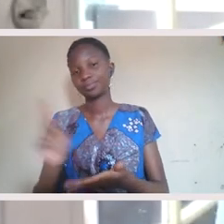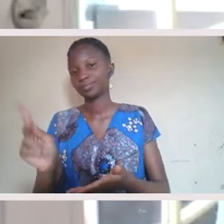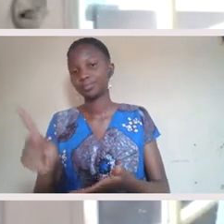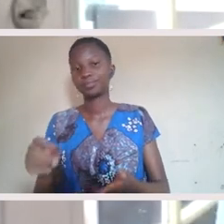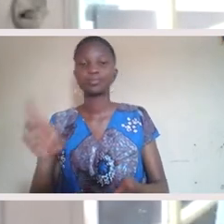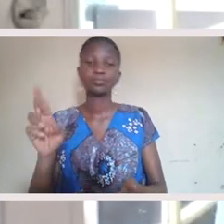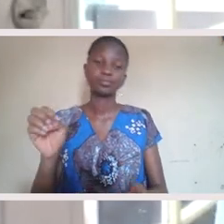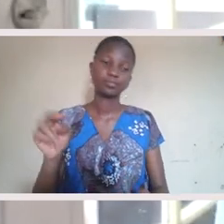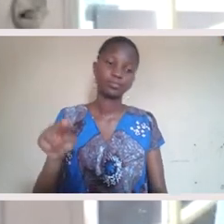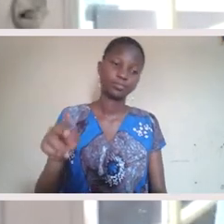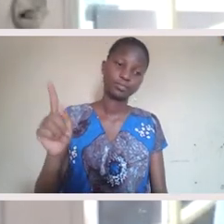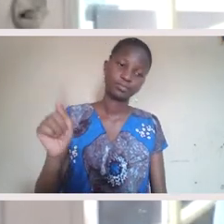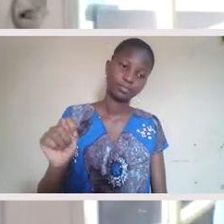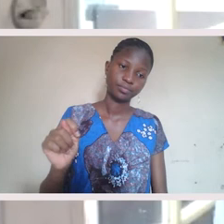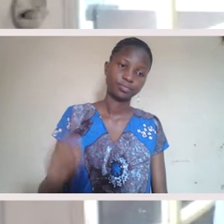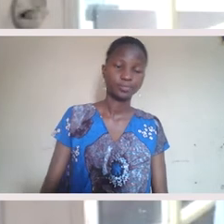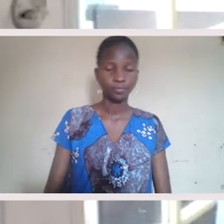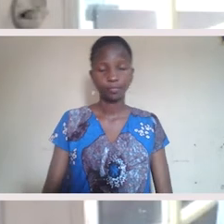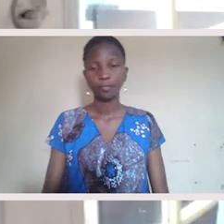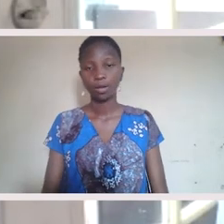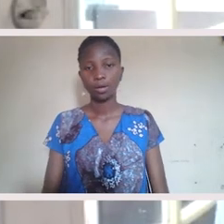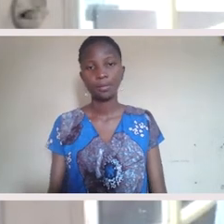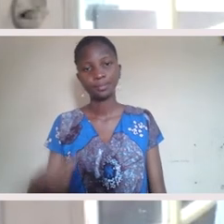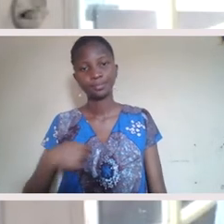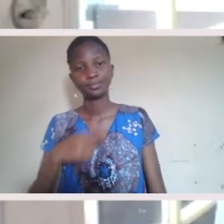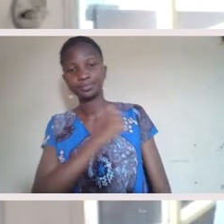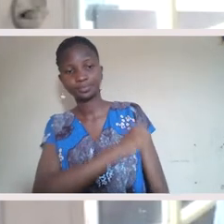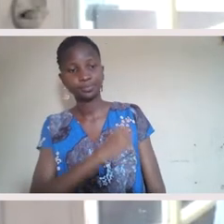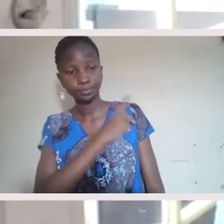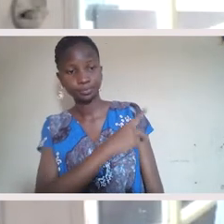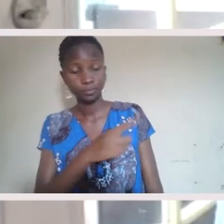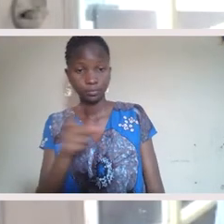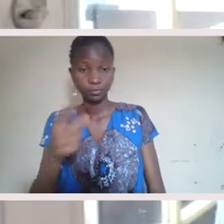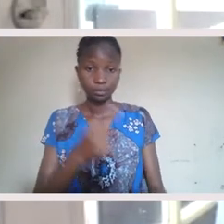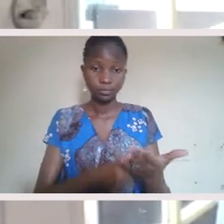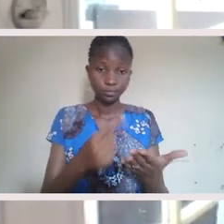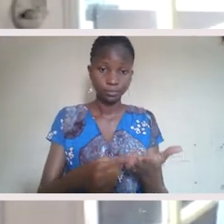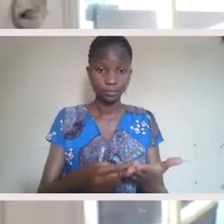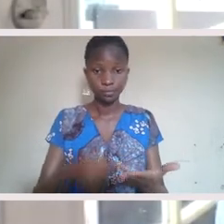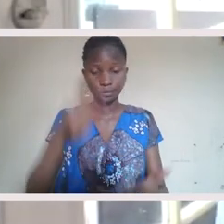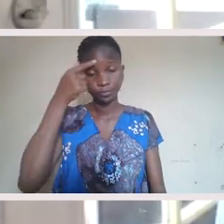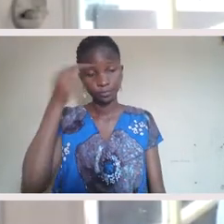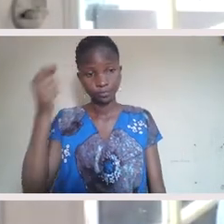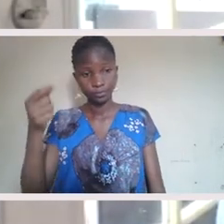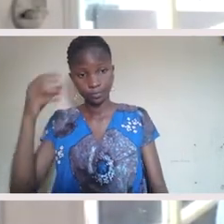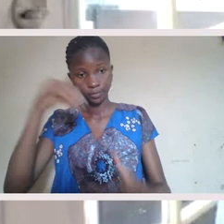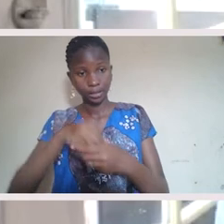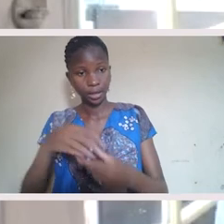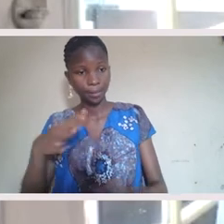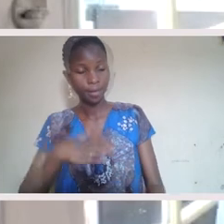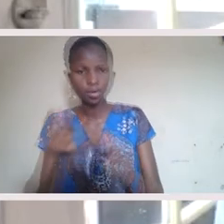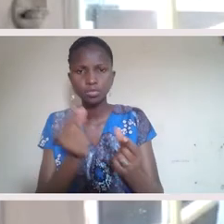you actually just said it that in my own life, I've had to start with small experiments. Where